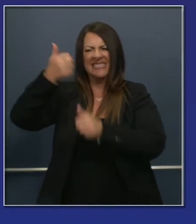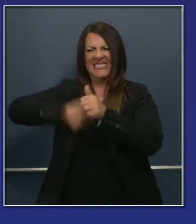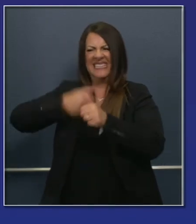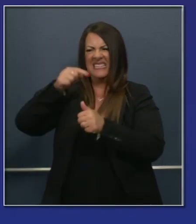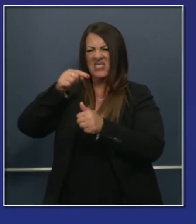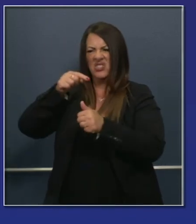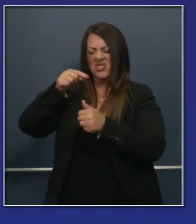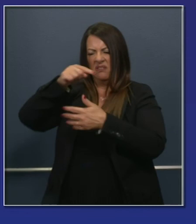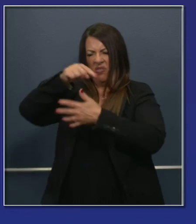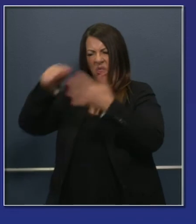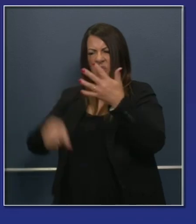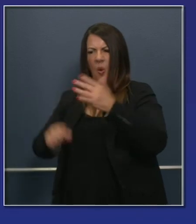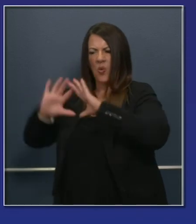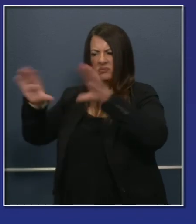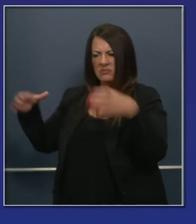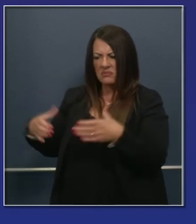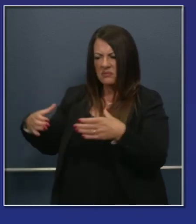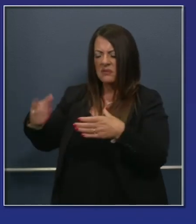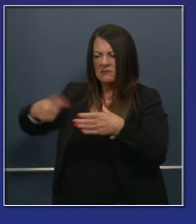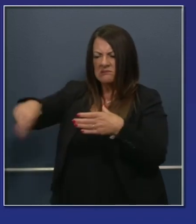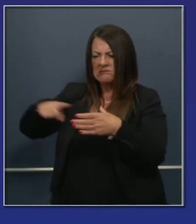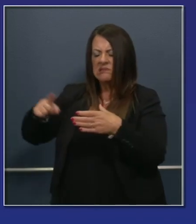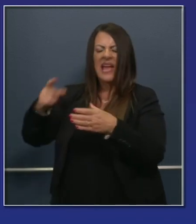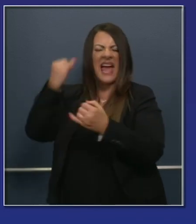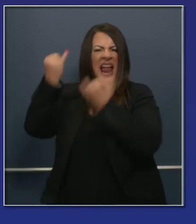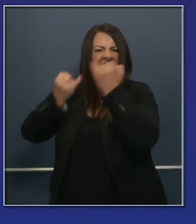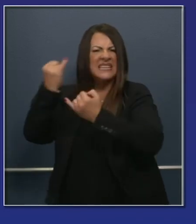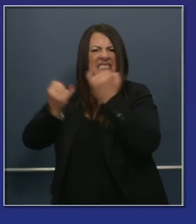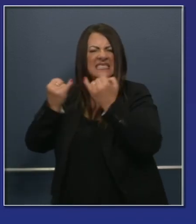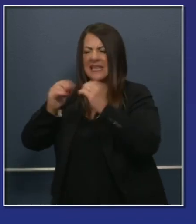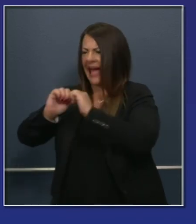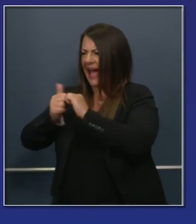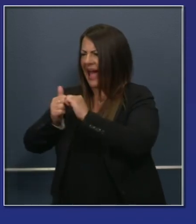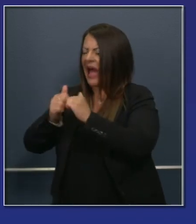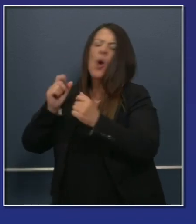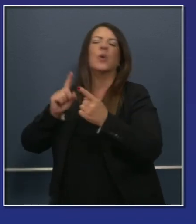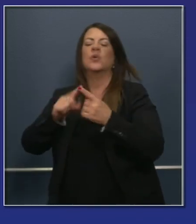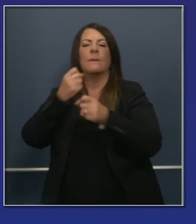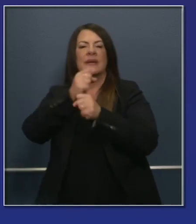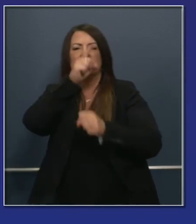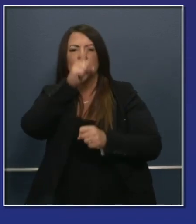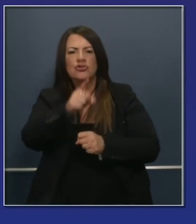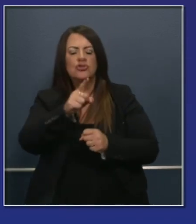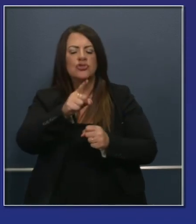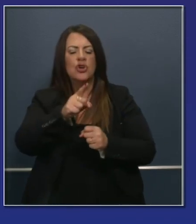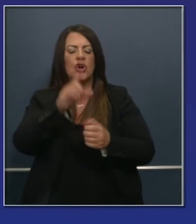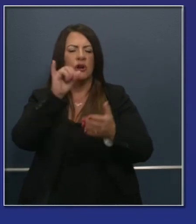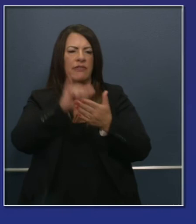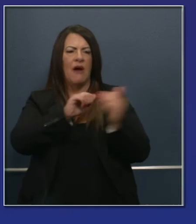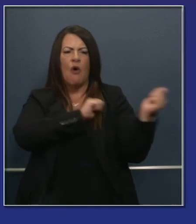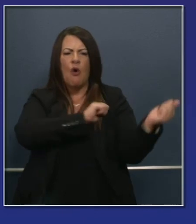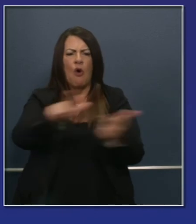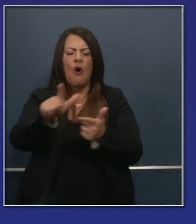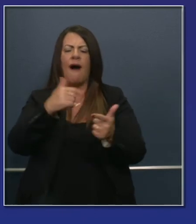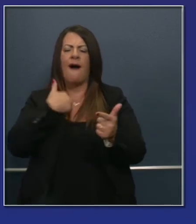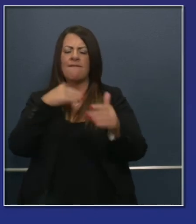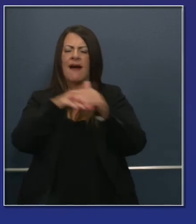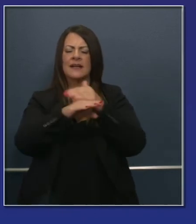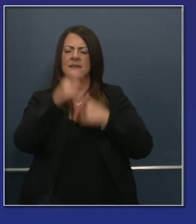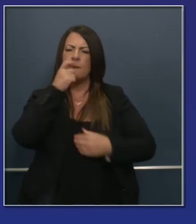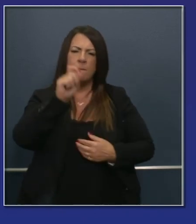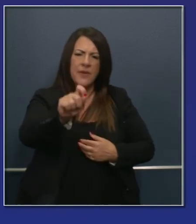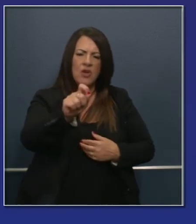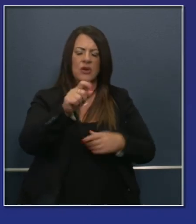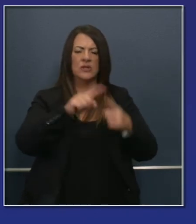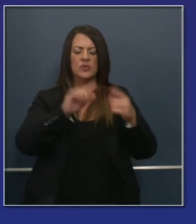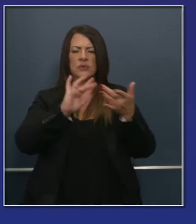working diligently to bring forward specific ideas to address all aspects of the digital divide. In